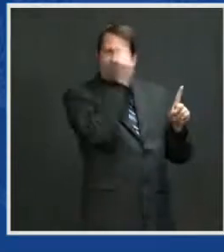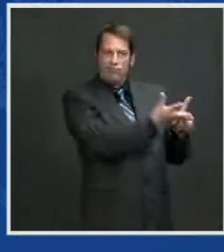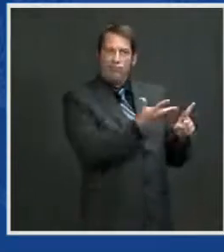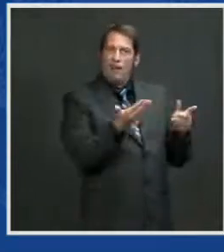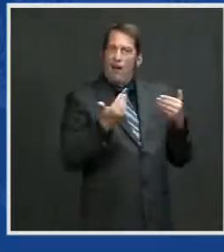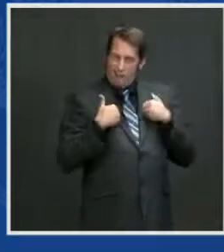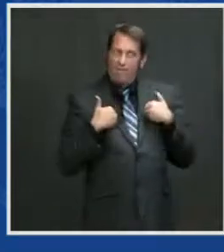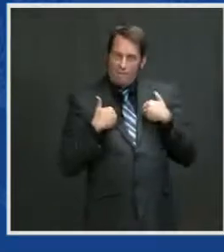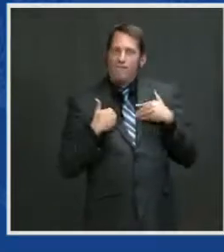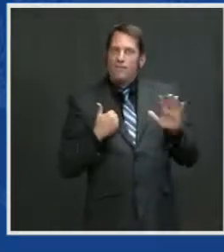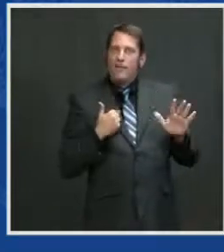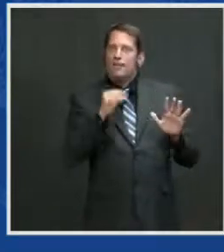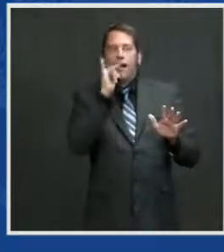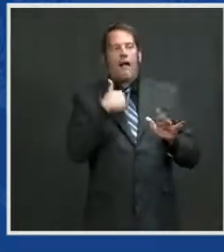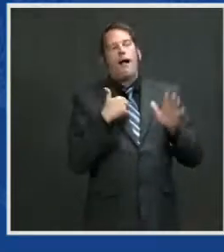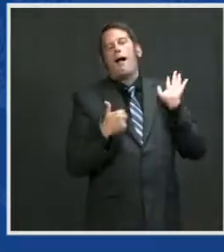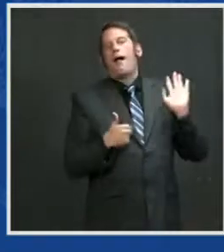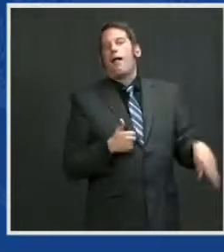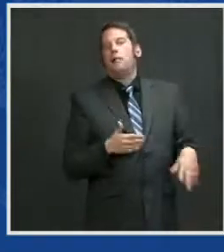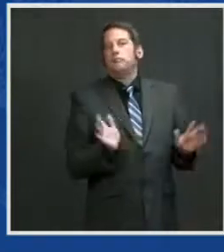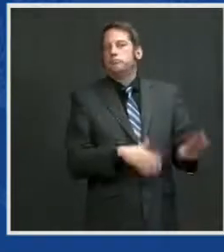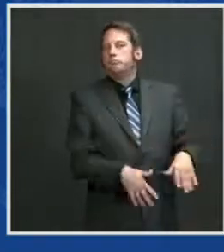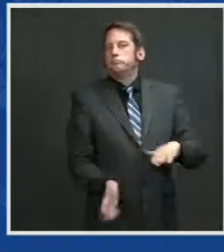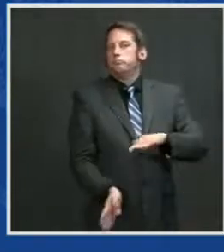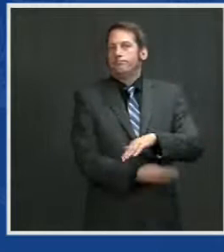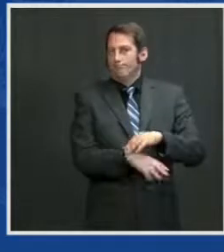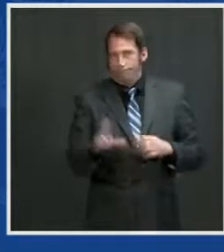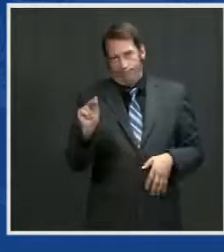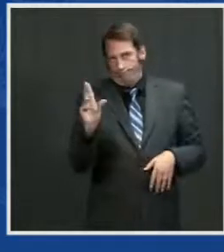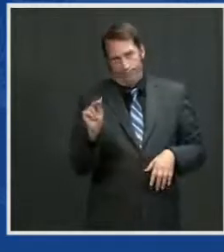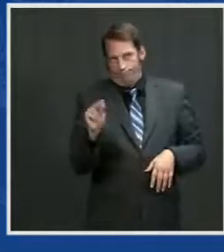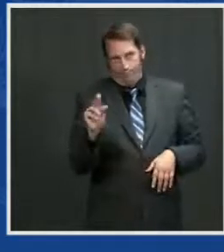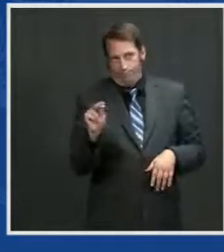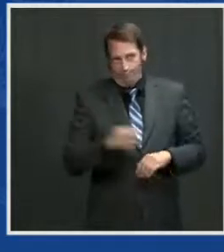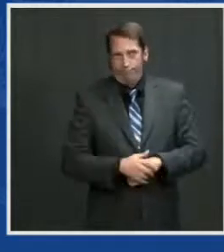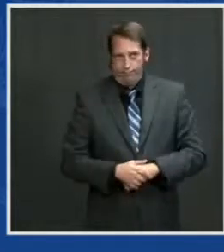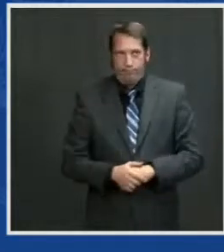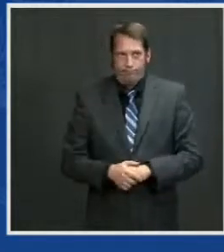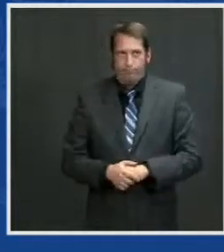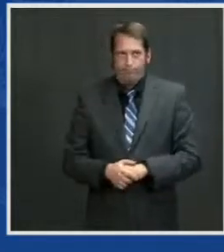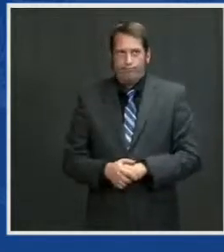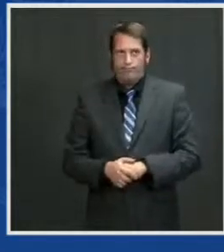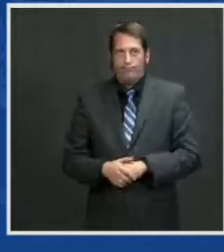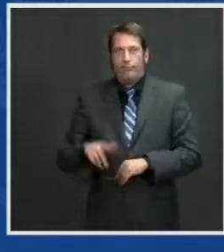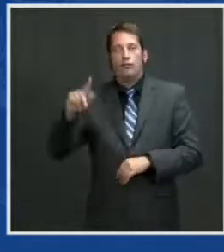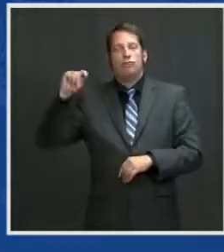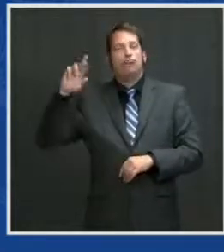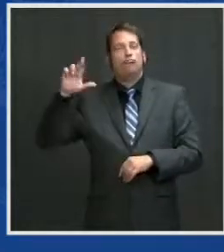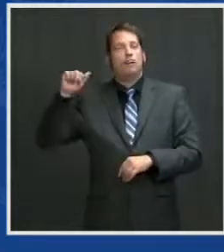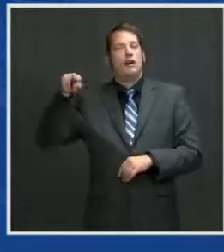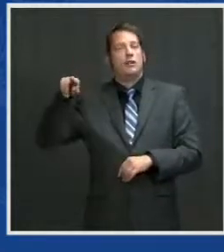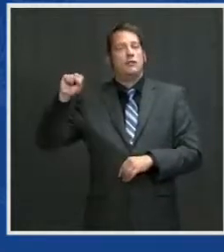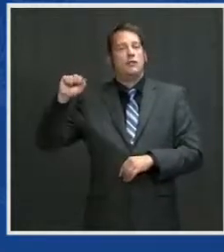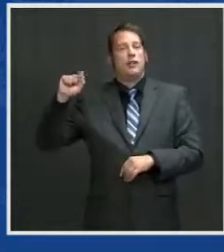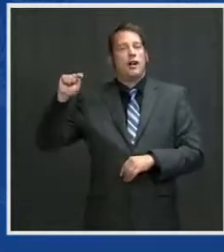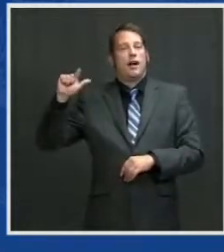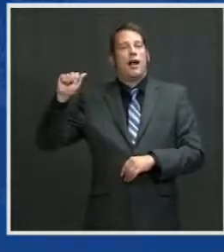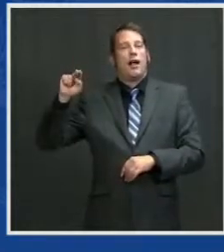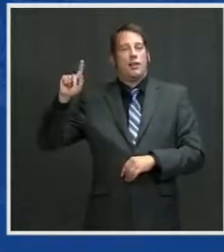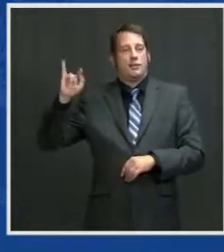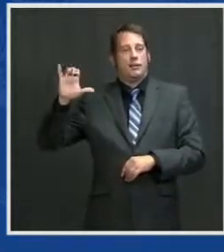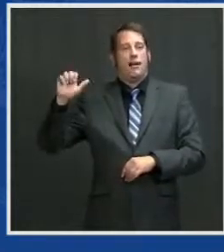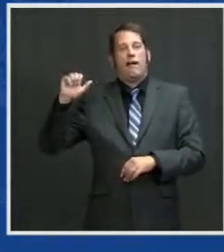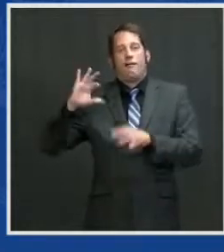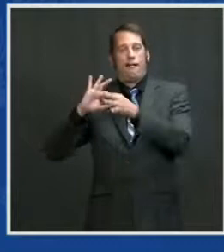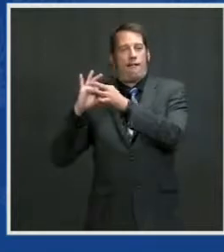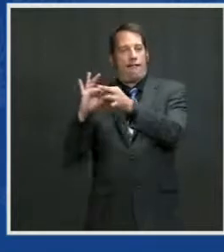I'm going to be clear that the transatlantic alliance will remain vital, a vital source of strength for